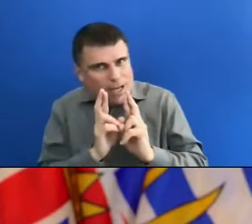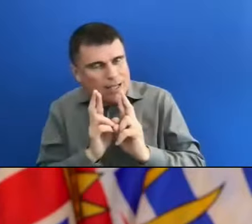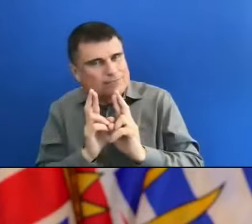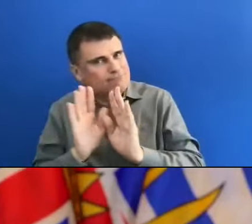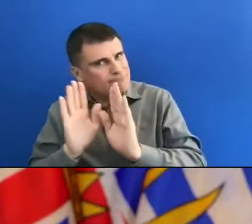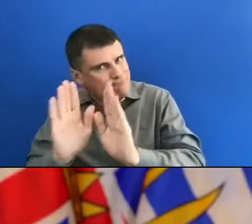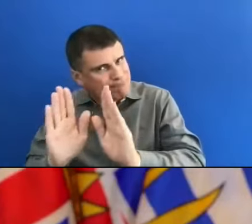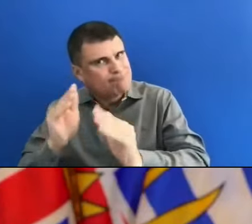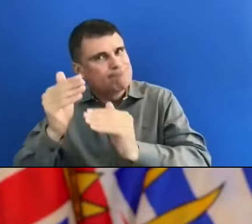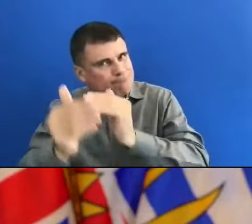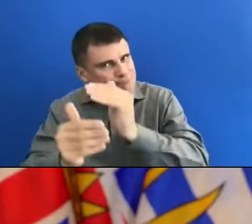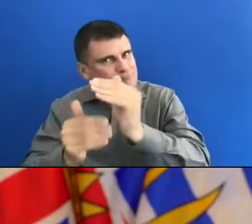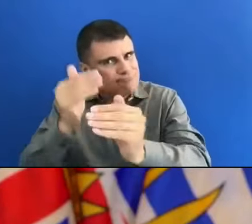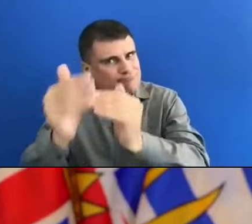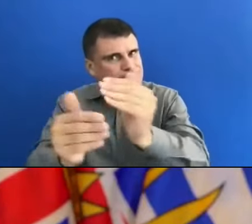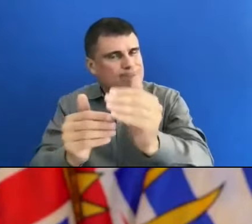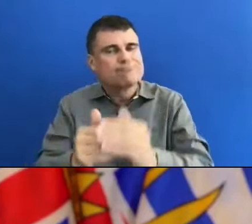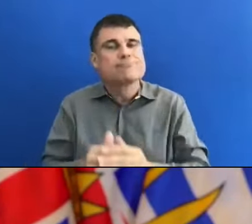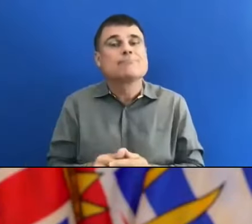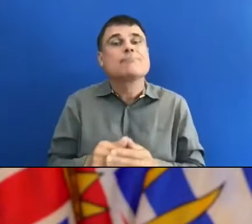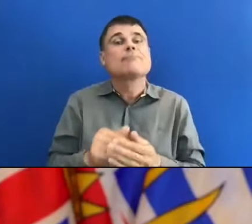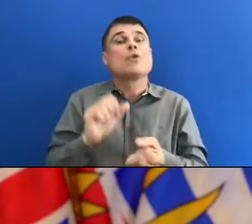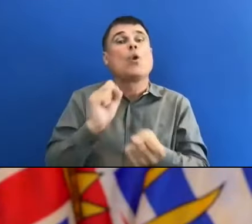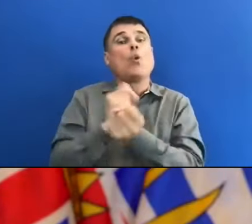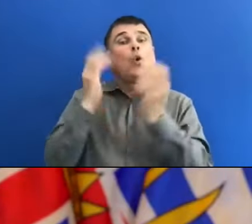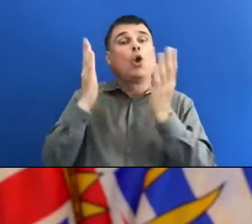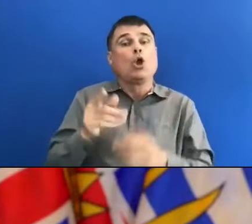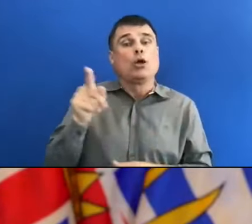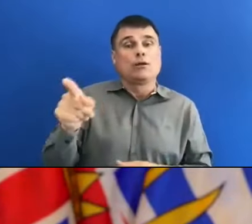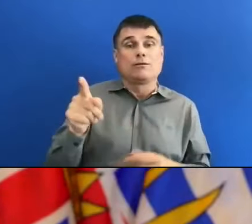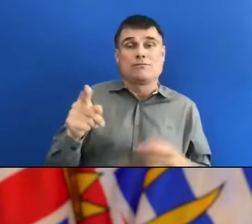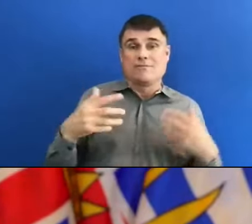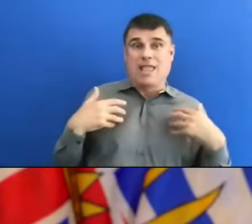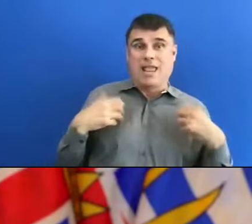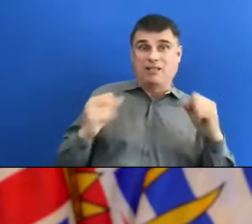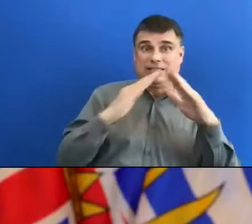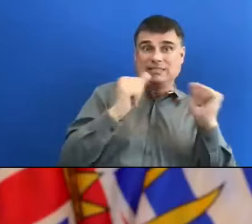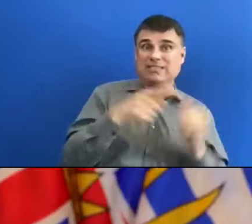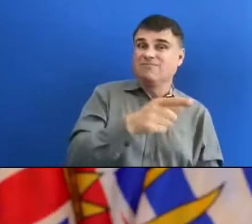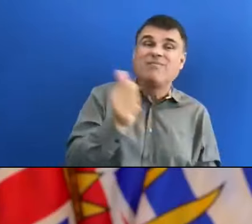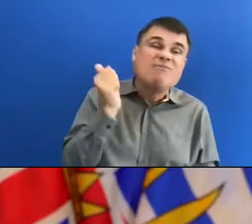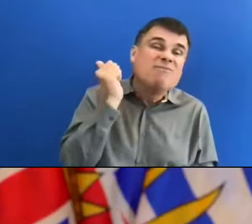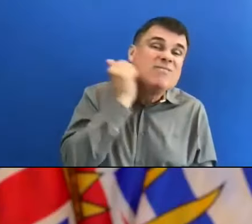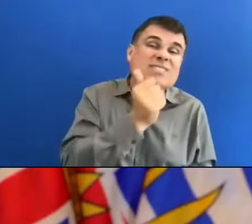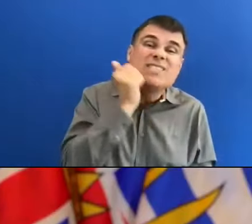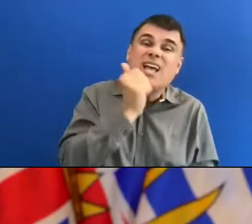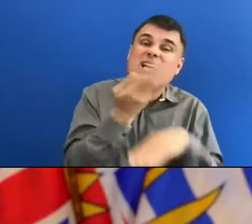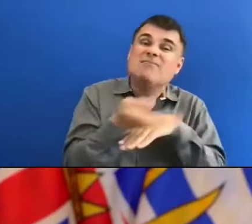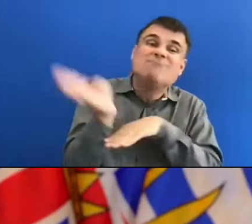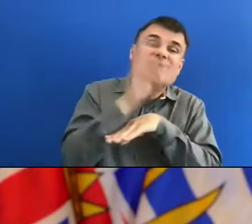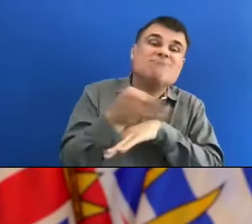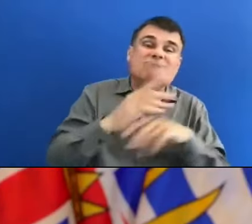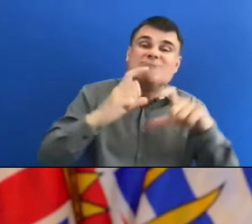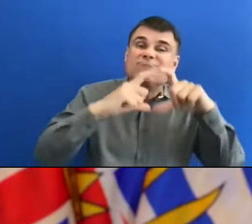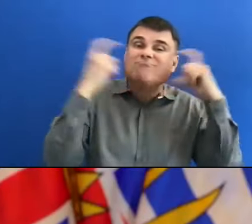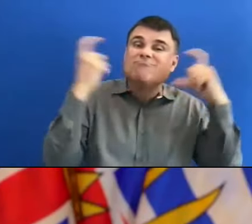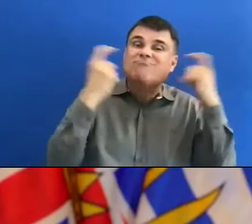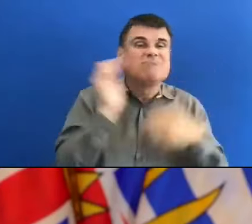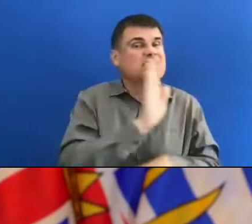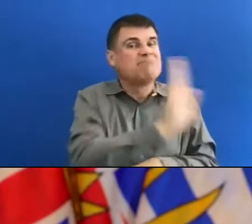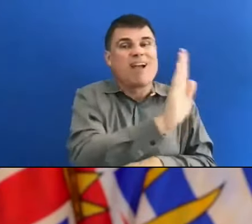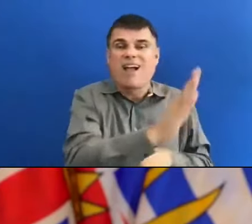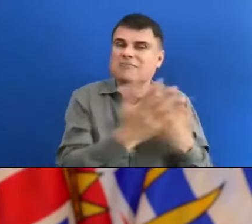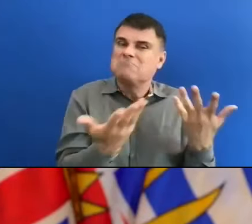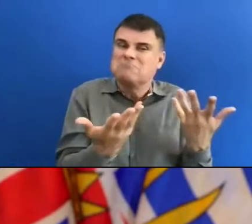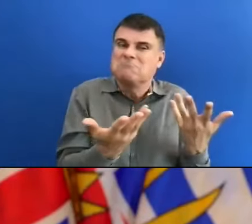mean, look at health care where mask wearing is part of our requirements on a day-to-day basis and that won't change